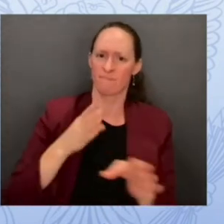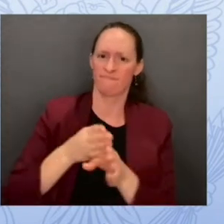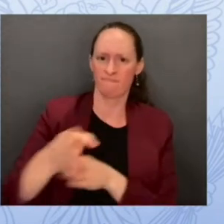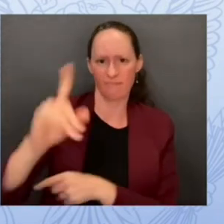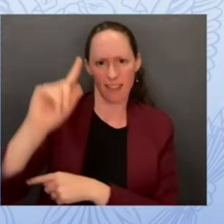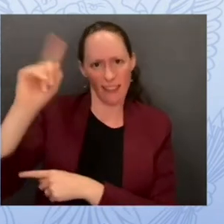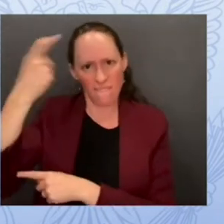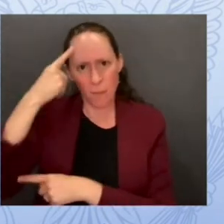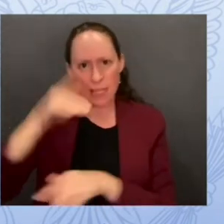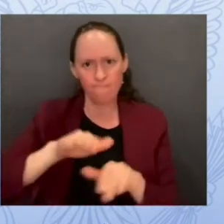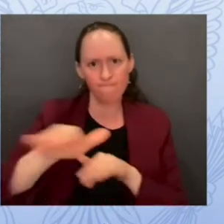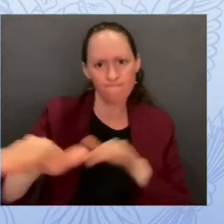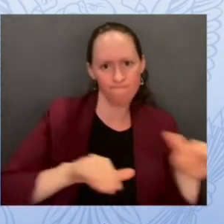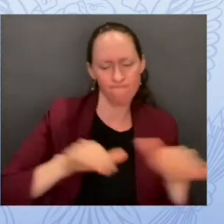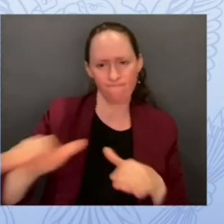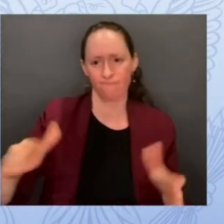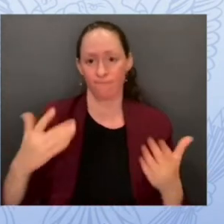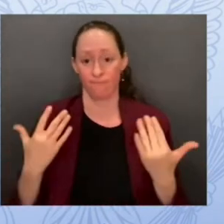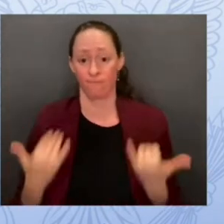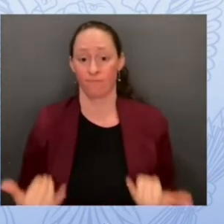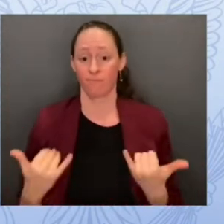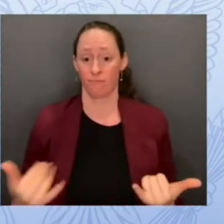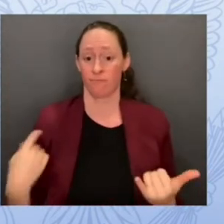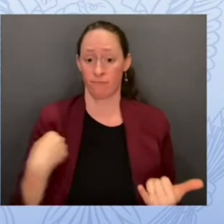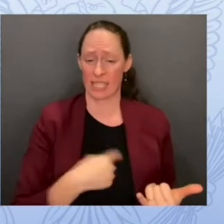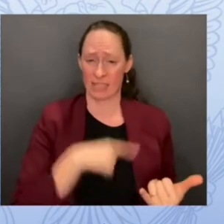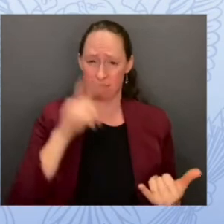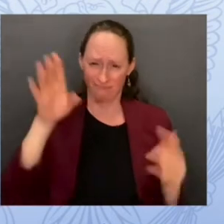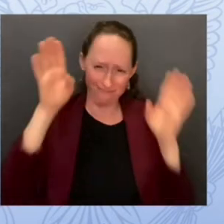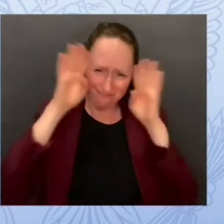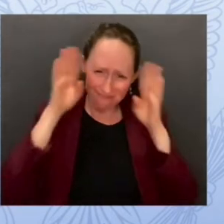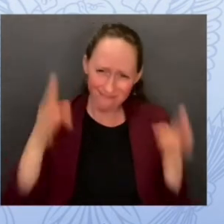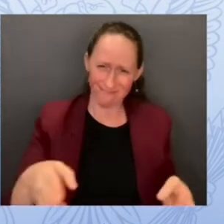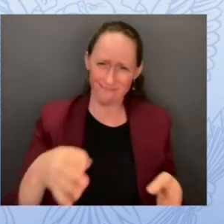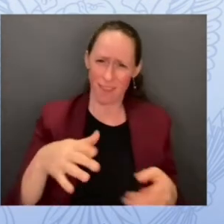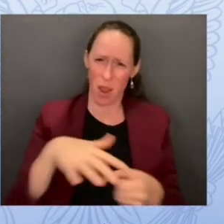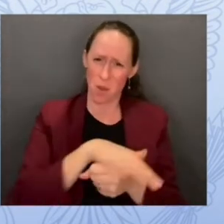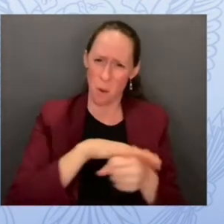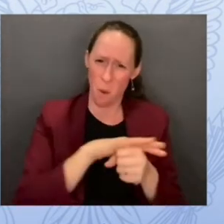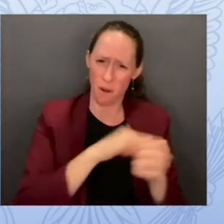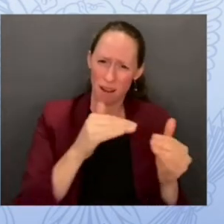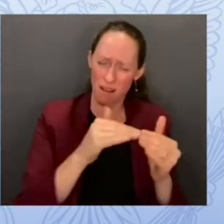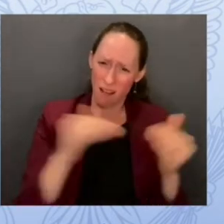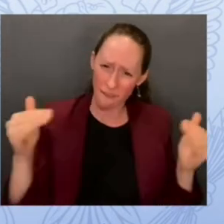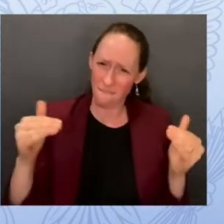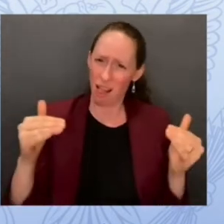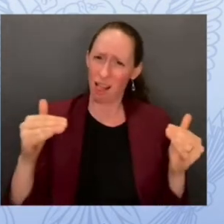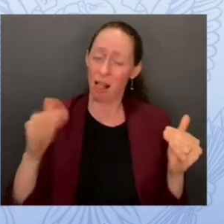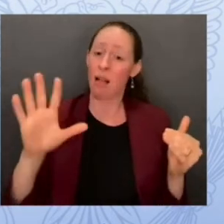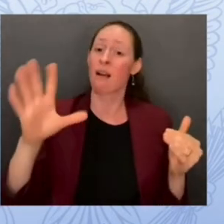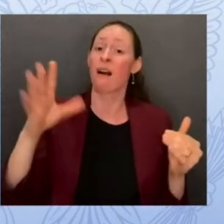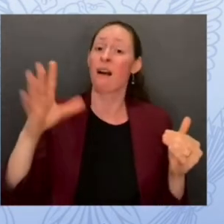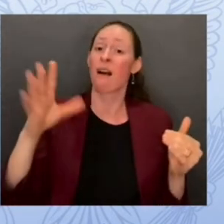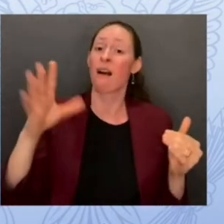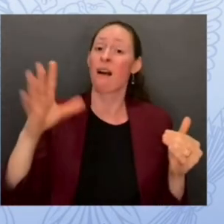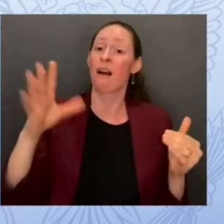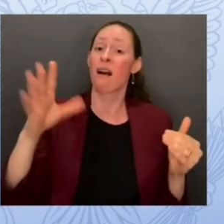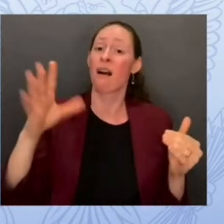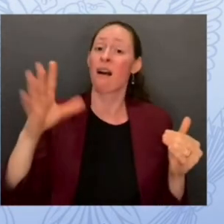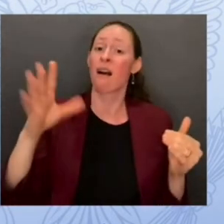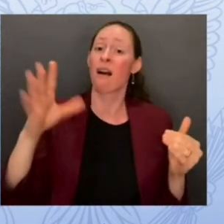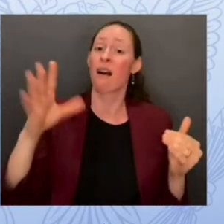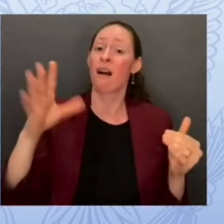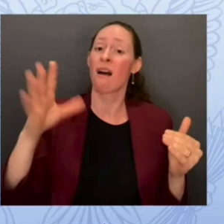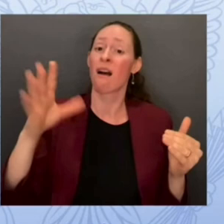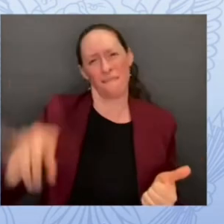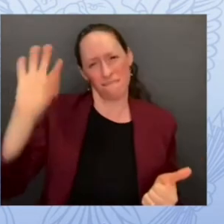at the state level if we're not modeling it here at the federal level. And that's what we're going to do. I'm really excited about that. I think that's the direction we need to be. We need to